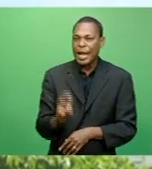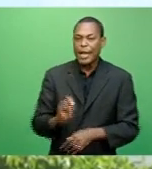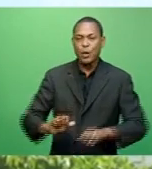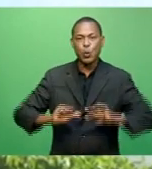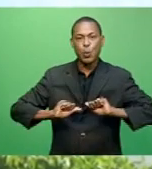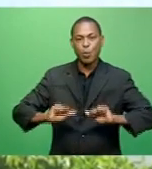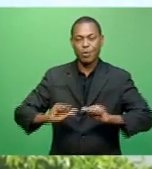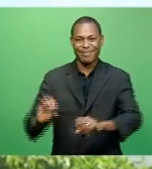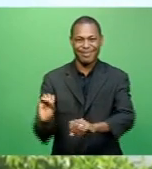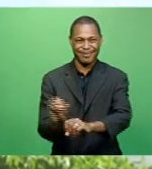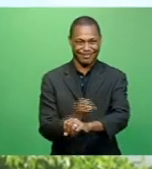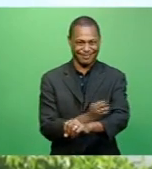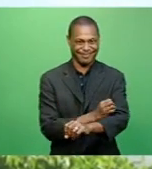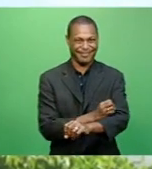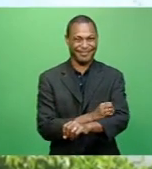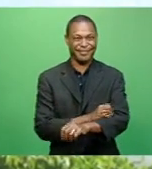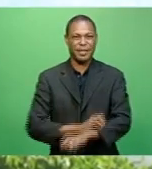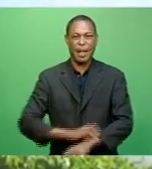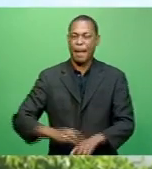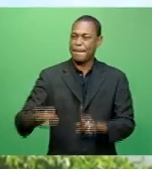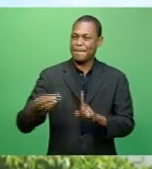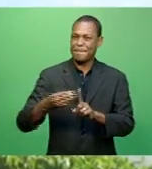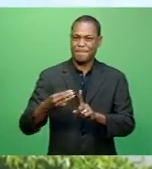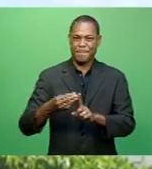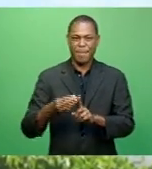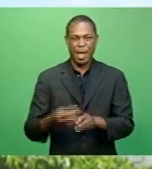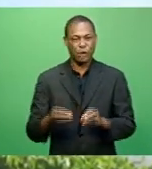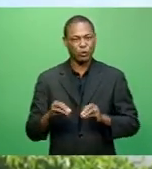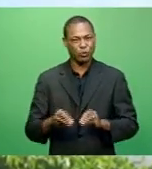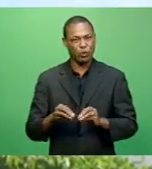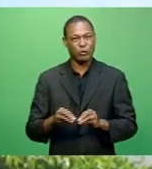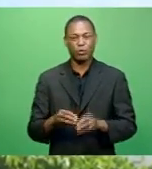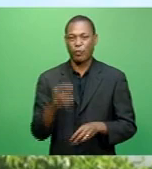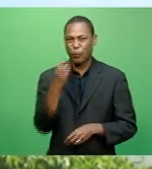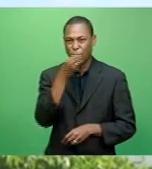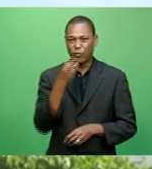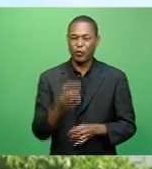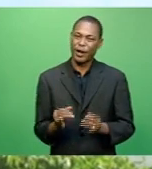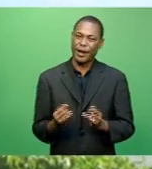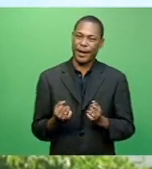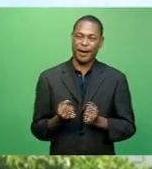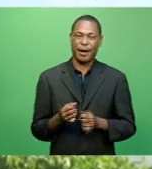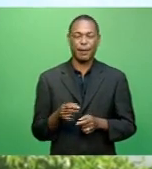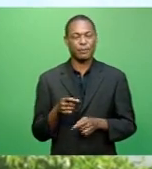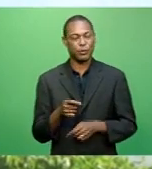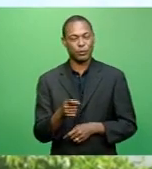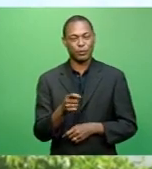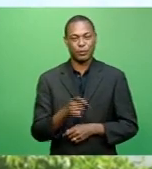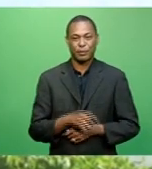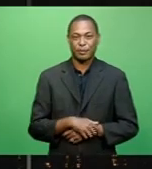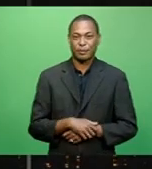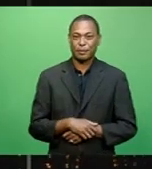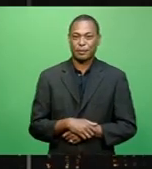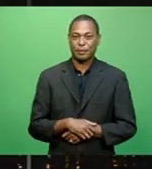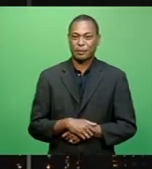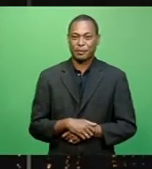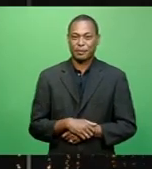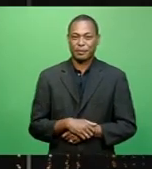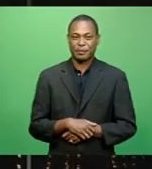marine ecosystems as it is their main source of food and income as well. Jay Shulal, FBC News.